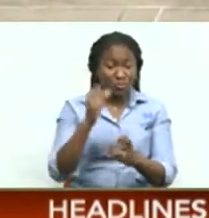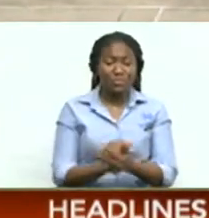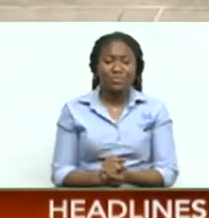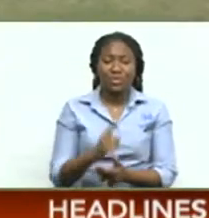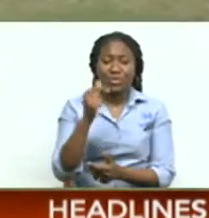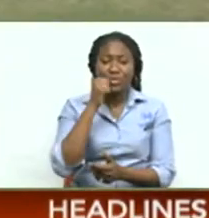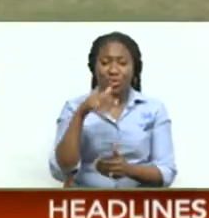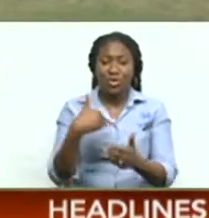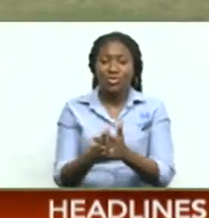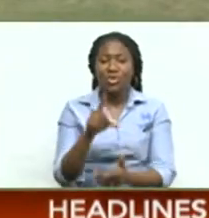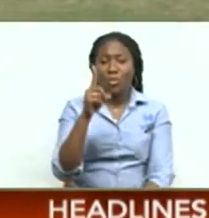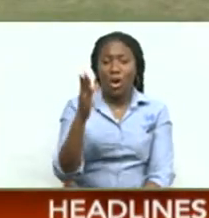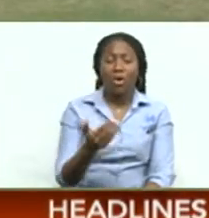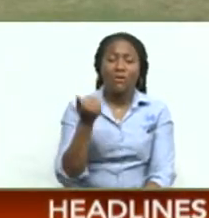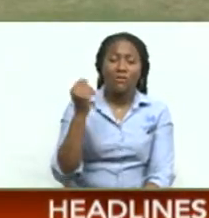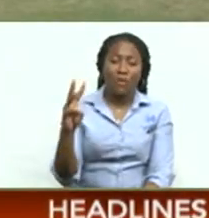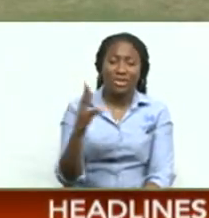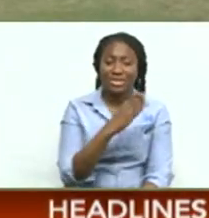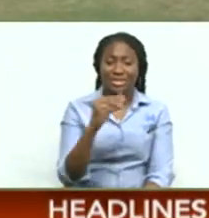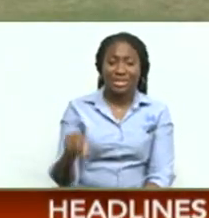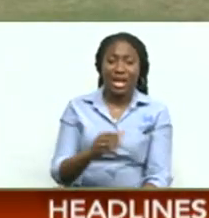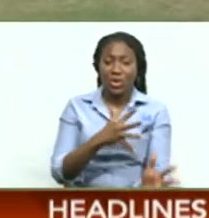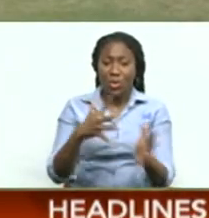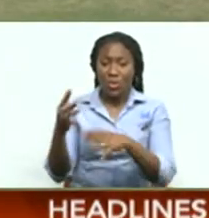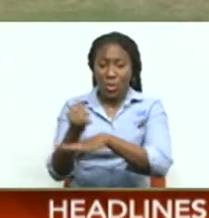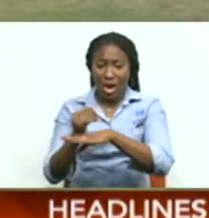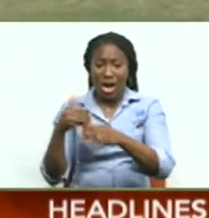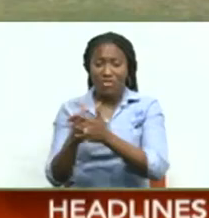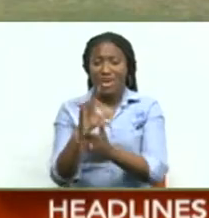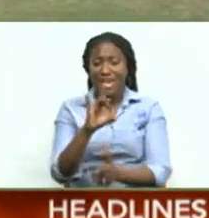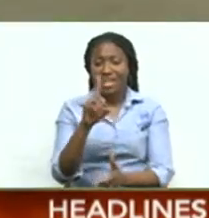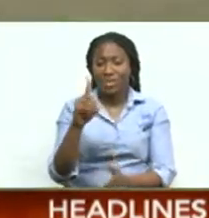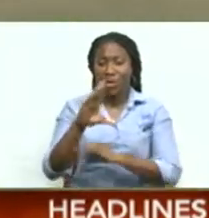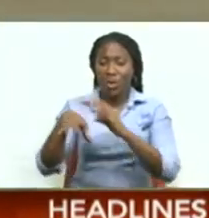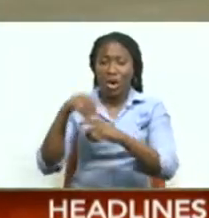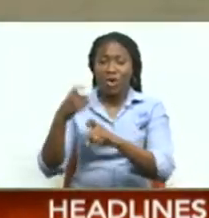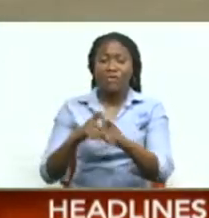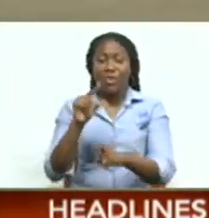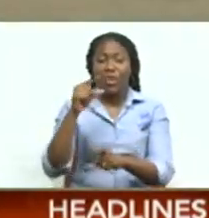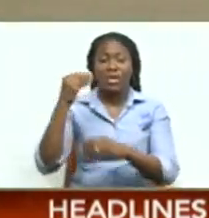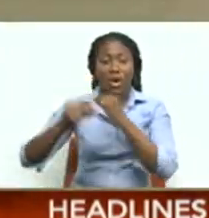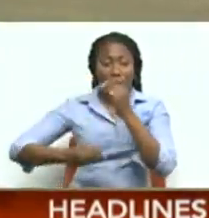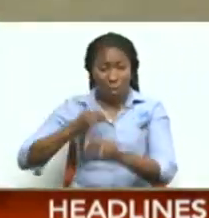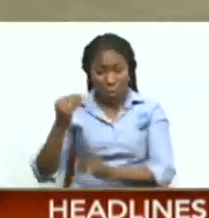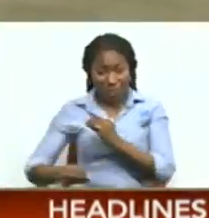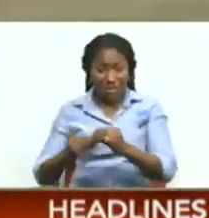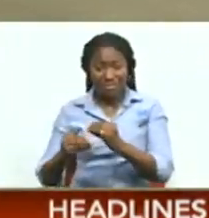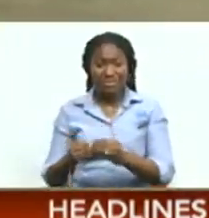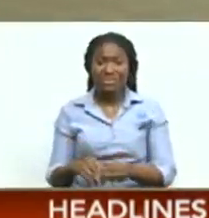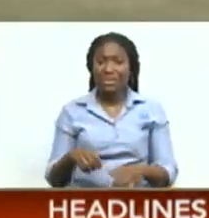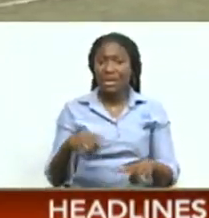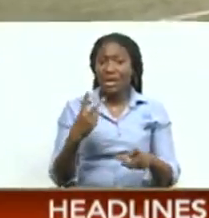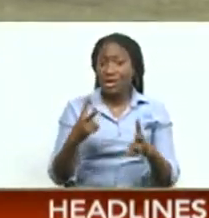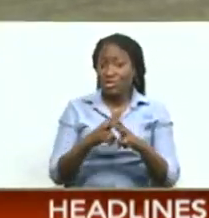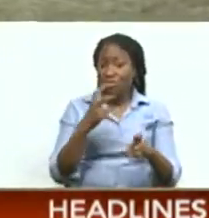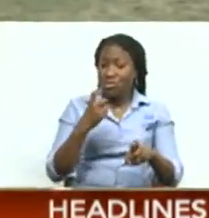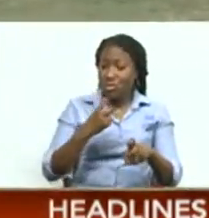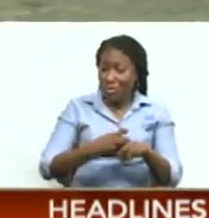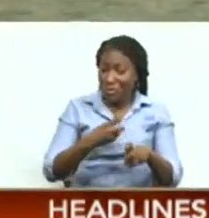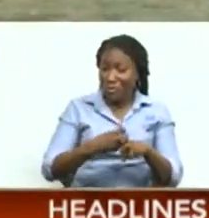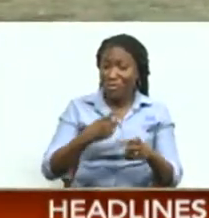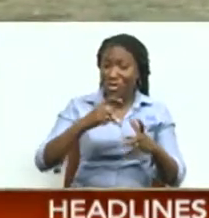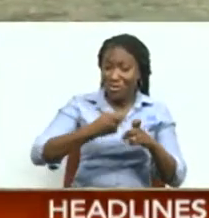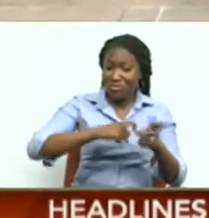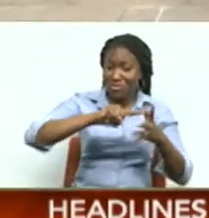she claimed 1-14 and the Windwards made 81 all-out from 20 overs It was a shaky chase from Ball 1 as the